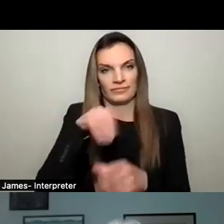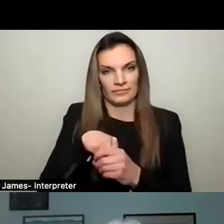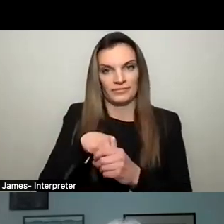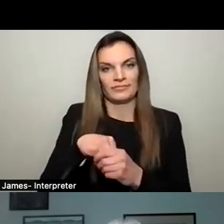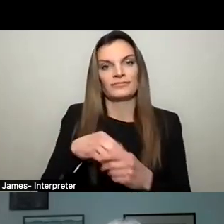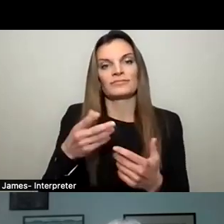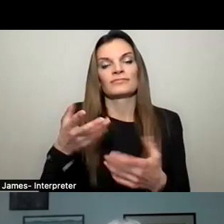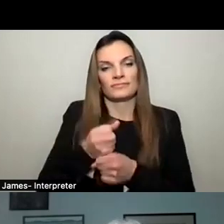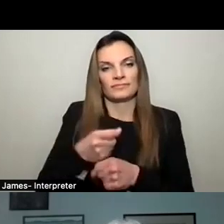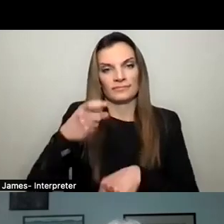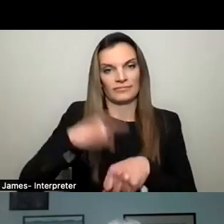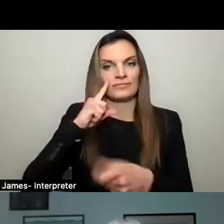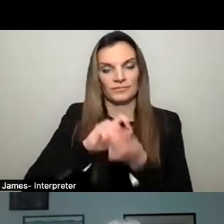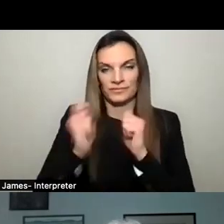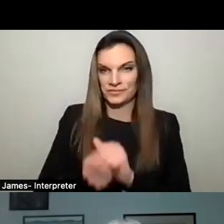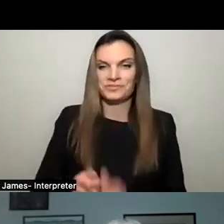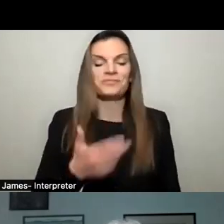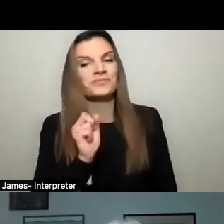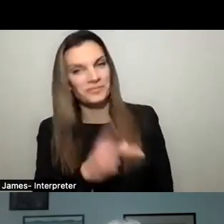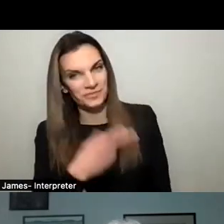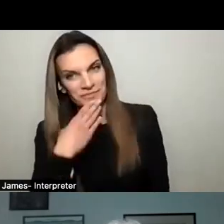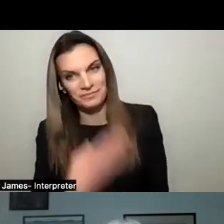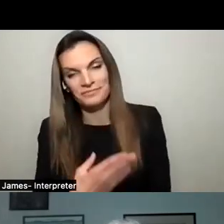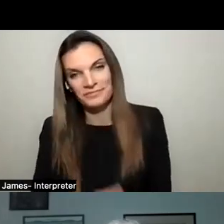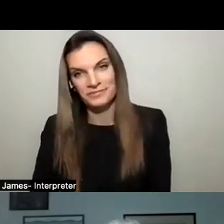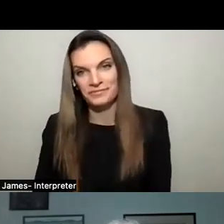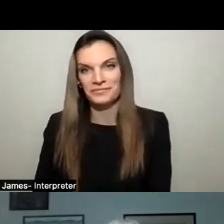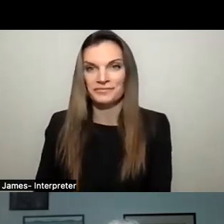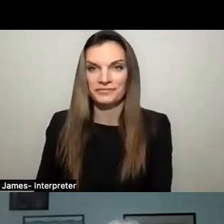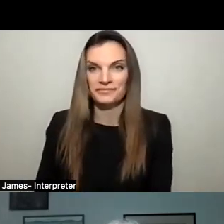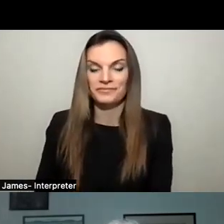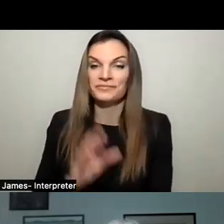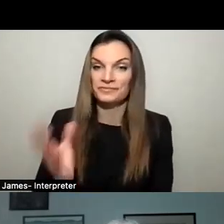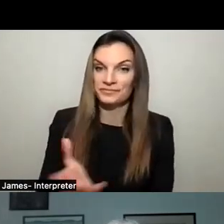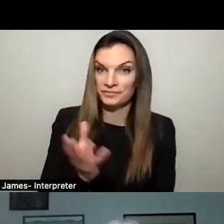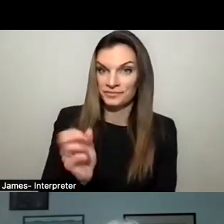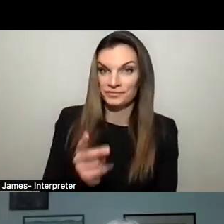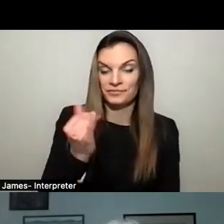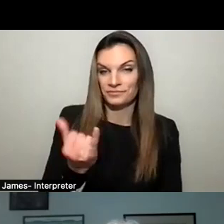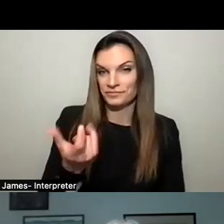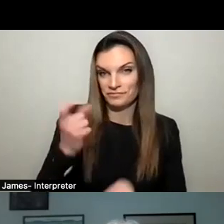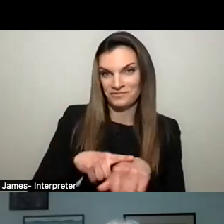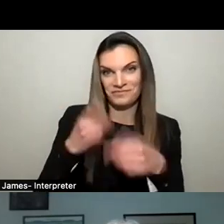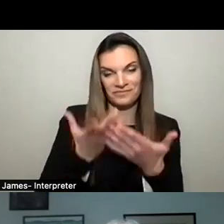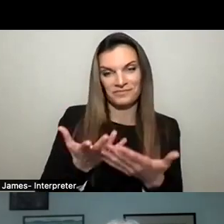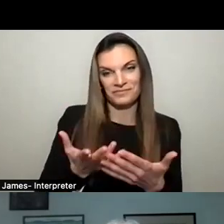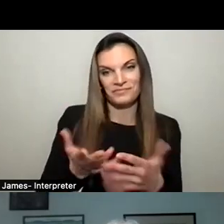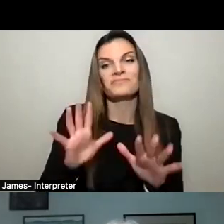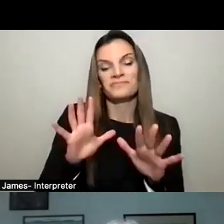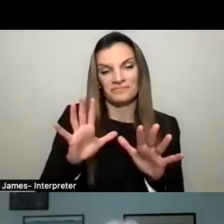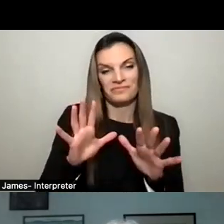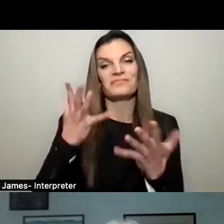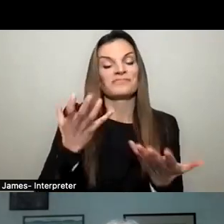Thank you. Thank you very much. So, um, to wrap up, I, uh, first want to